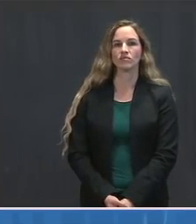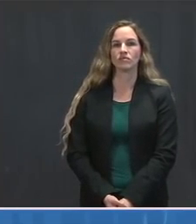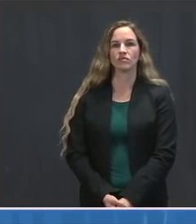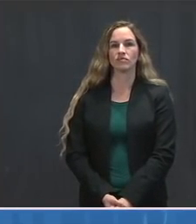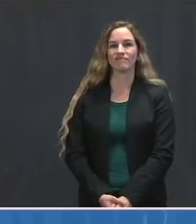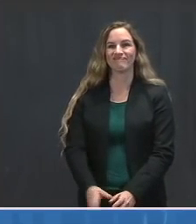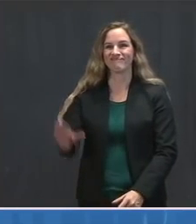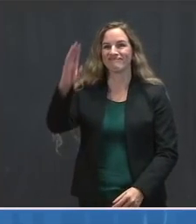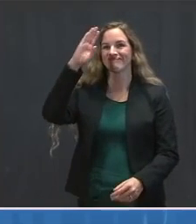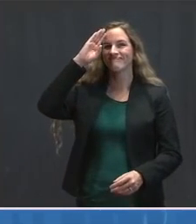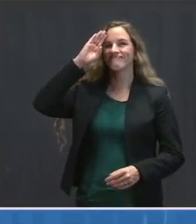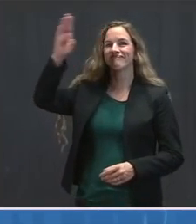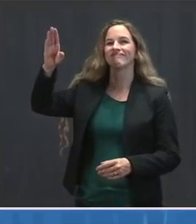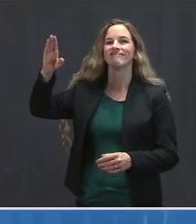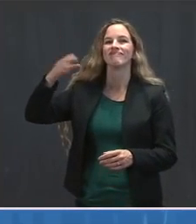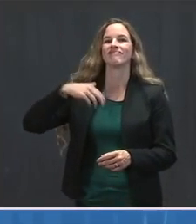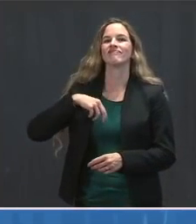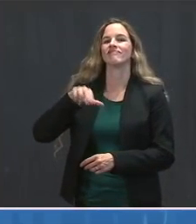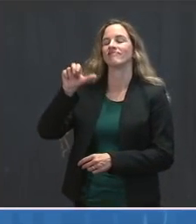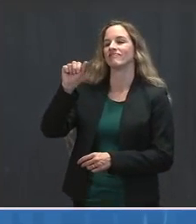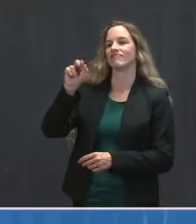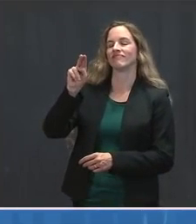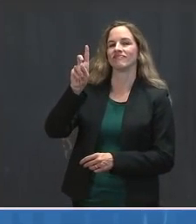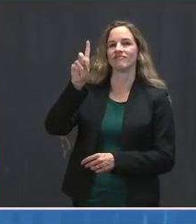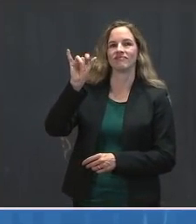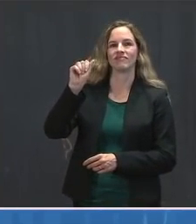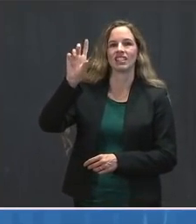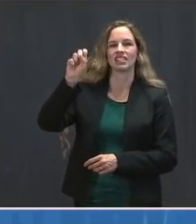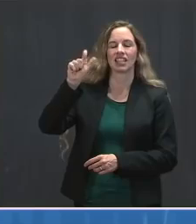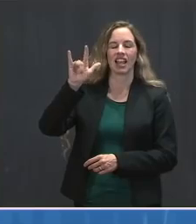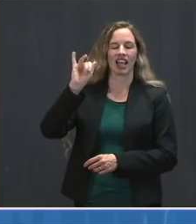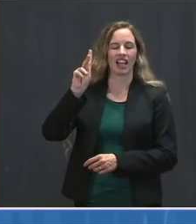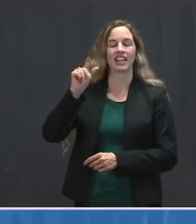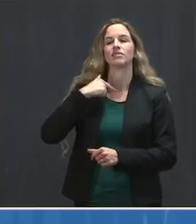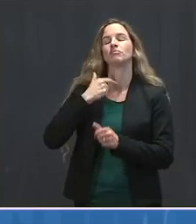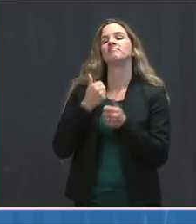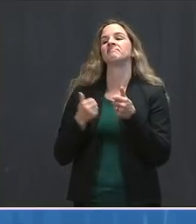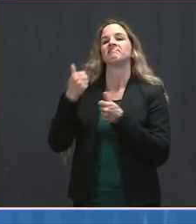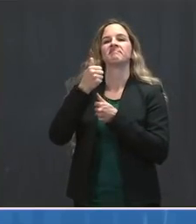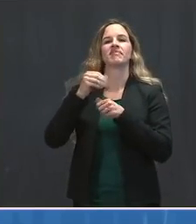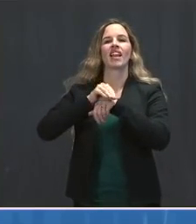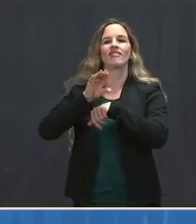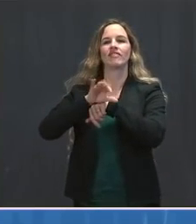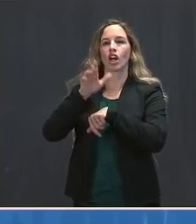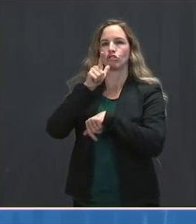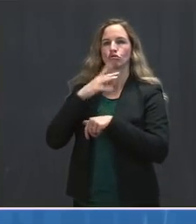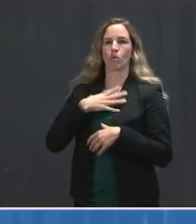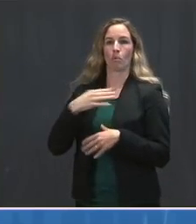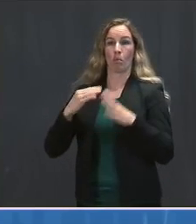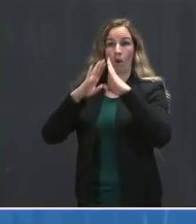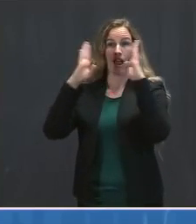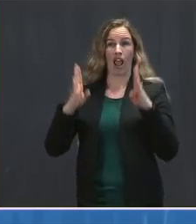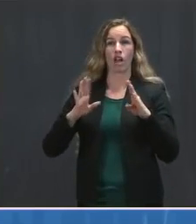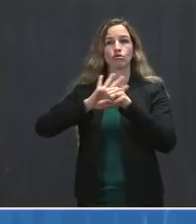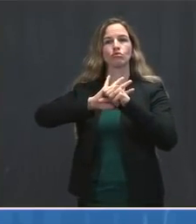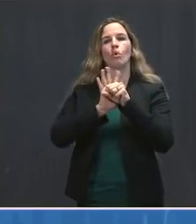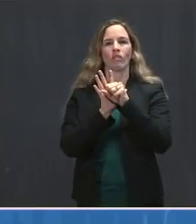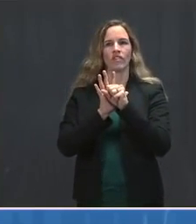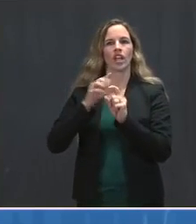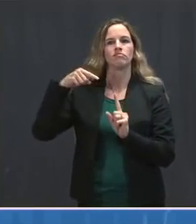Hi, this is Andy Slavitt, the senior advisor at the White House for our COVID response. Thank you all for joining us.